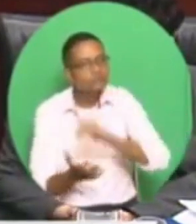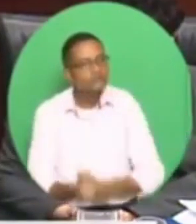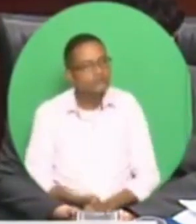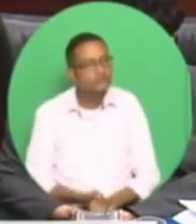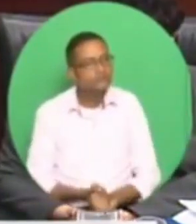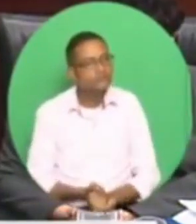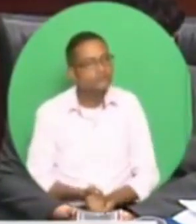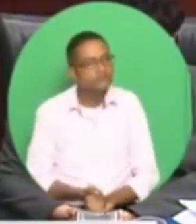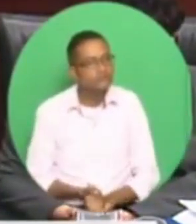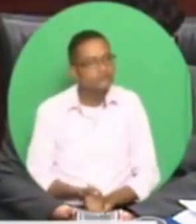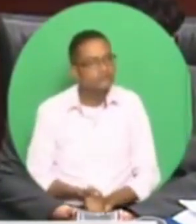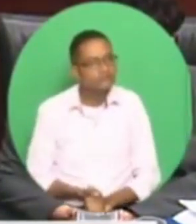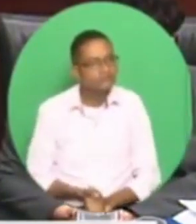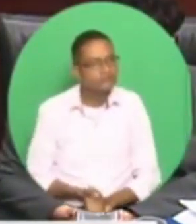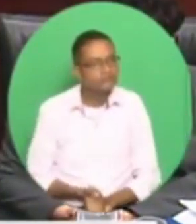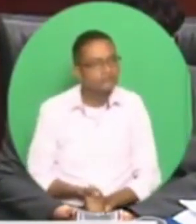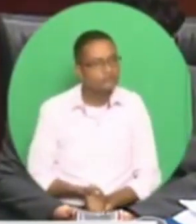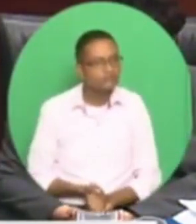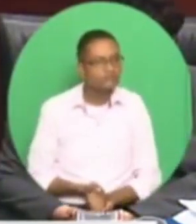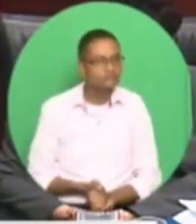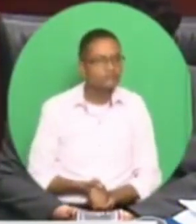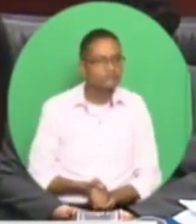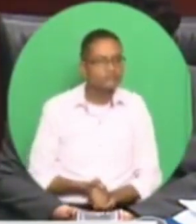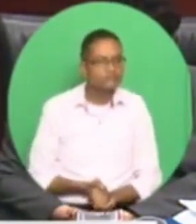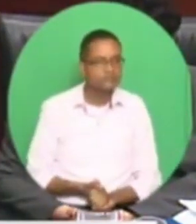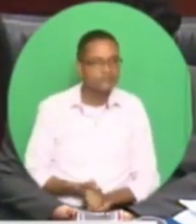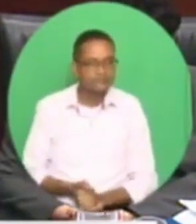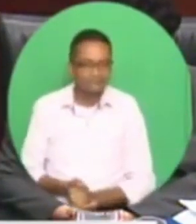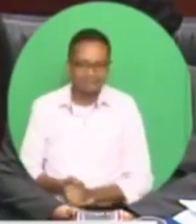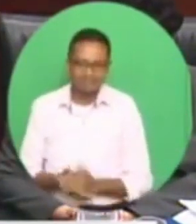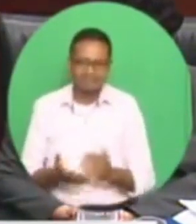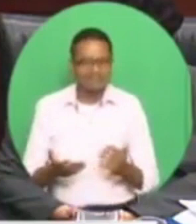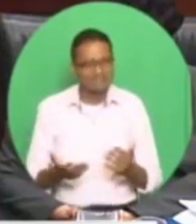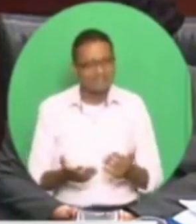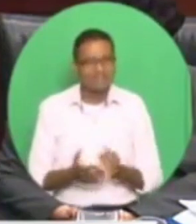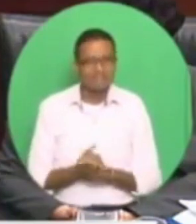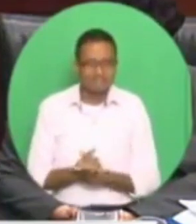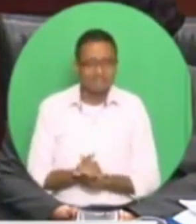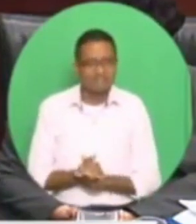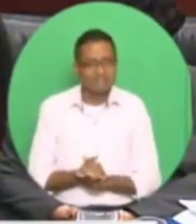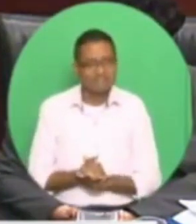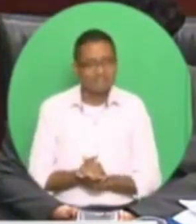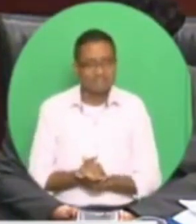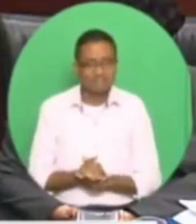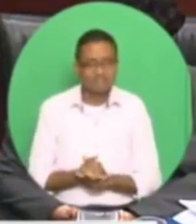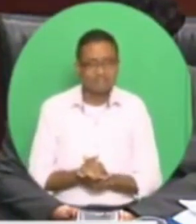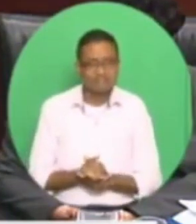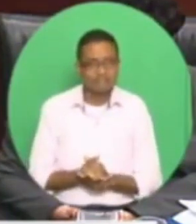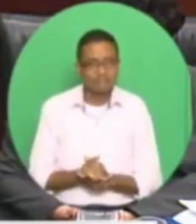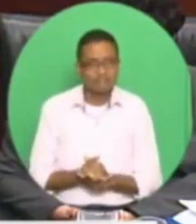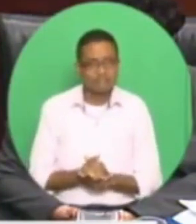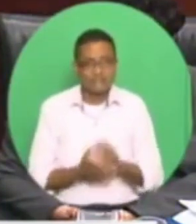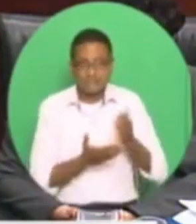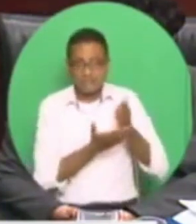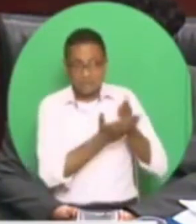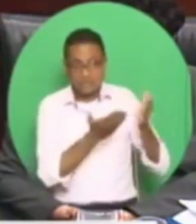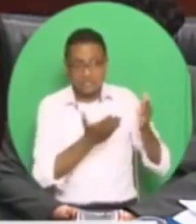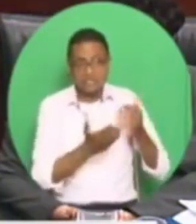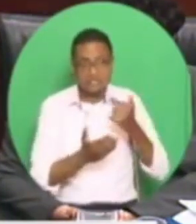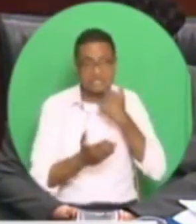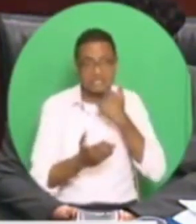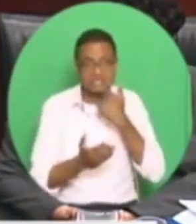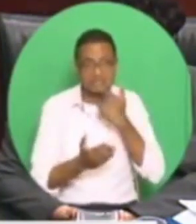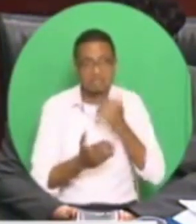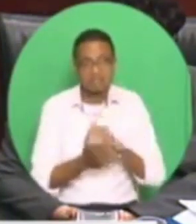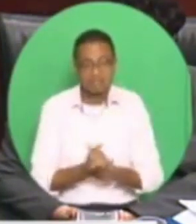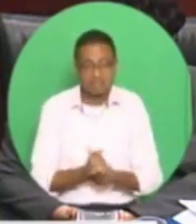That is how they operate. And there's a narrative coming from that side. Now, it's very interesting, this narrative. They are saying as they go along,